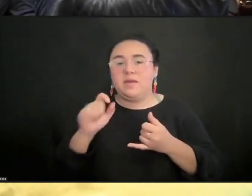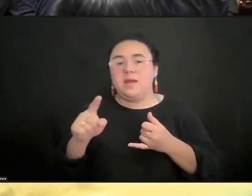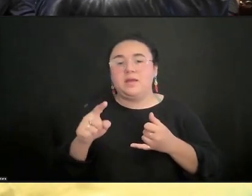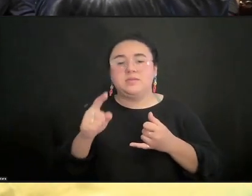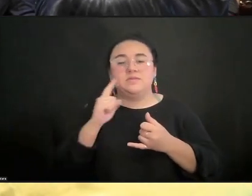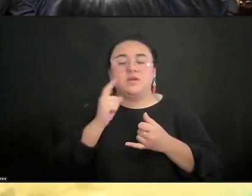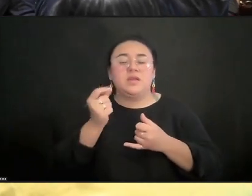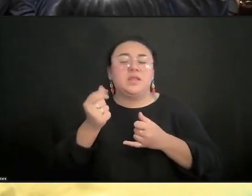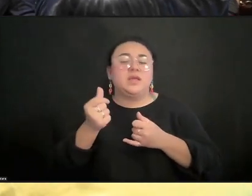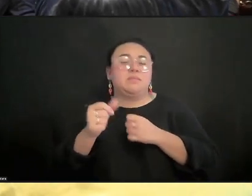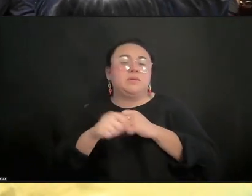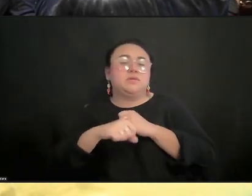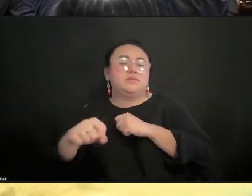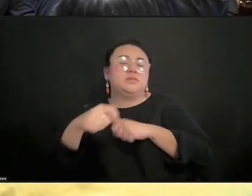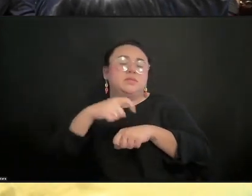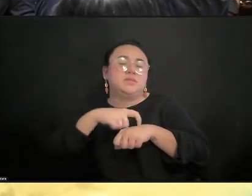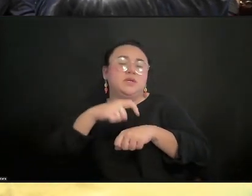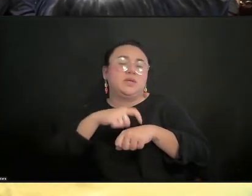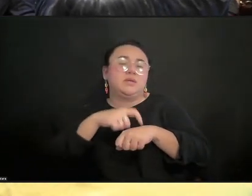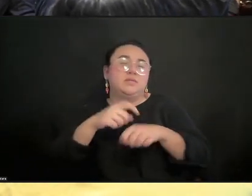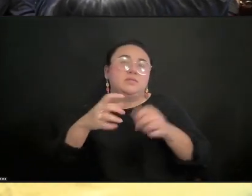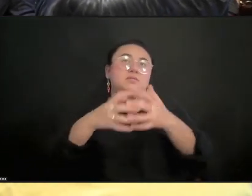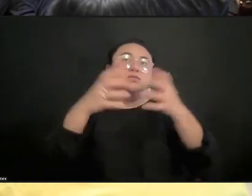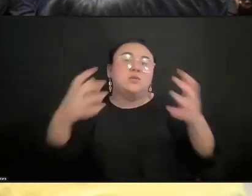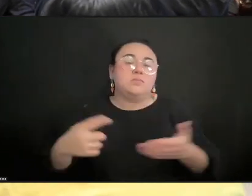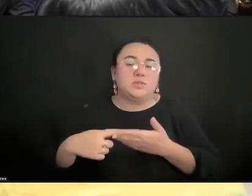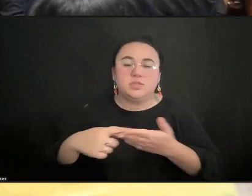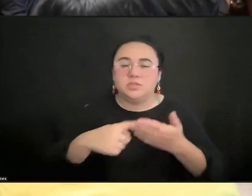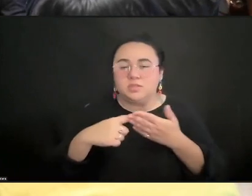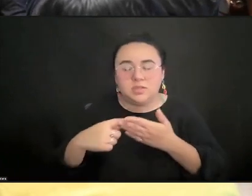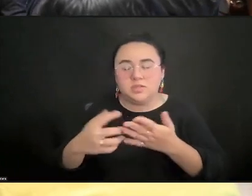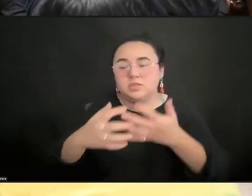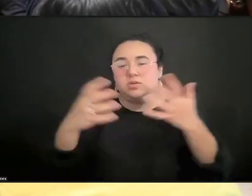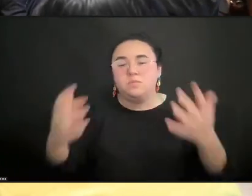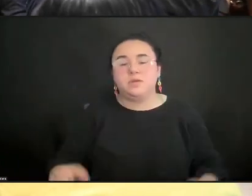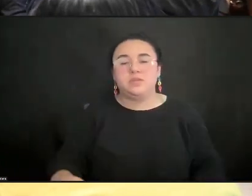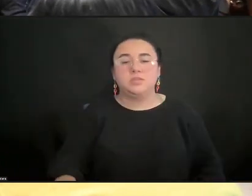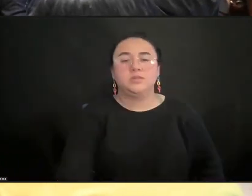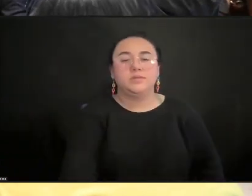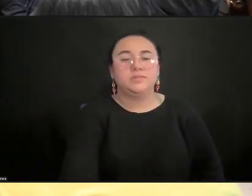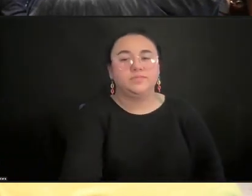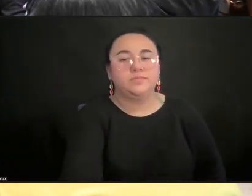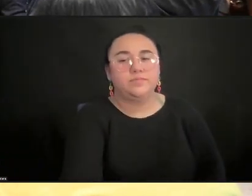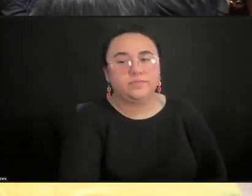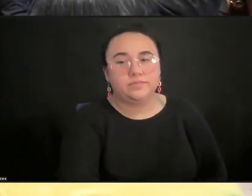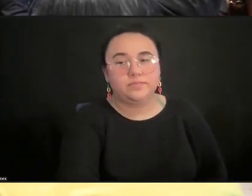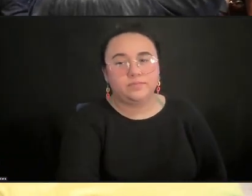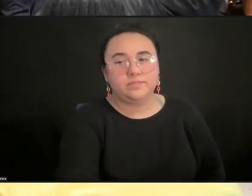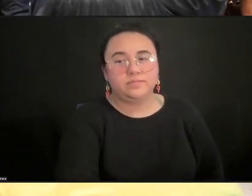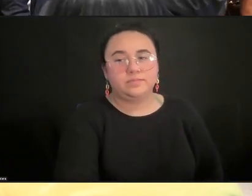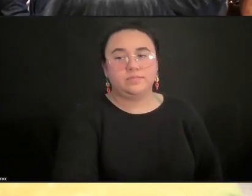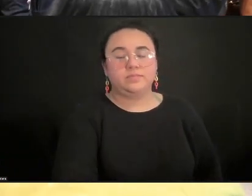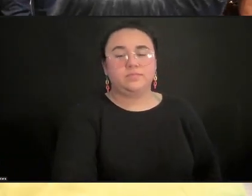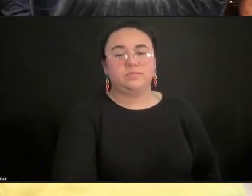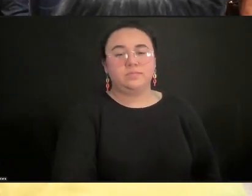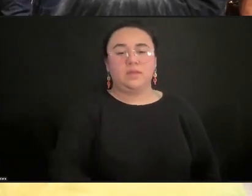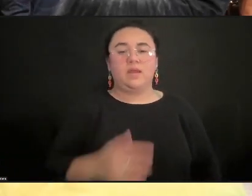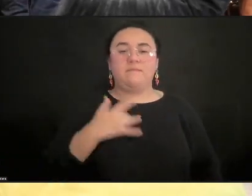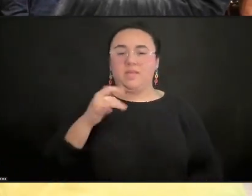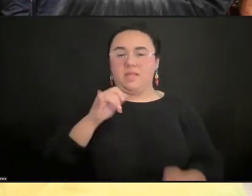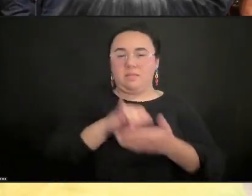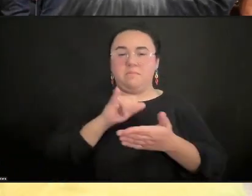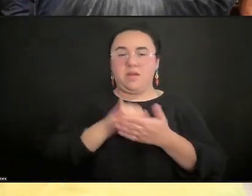so much was discussed that is, I feel incapable of trying to summarize it all adequately.